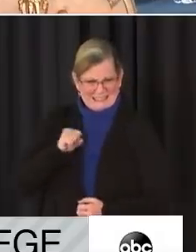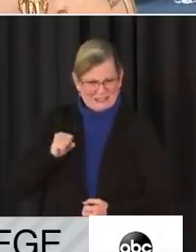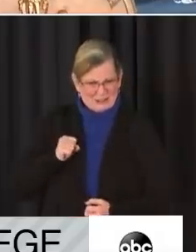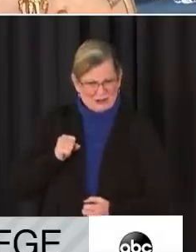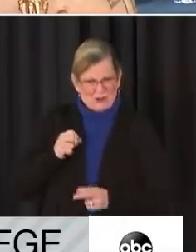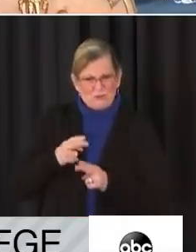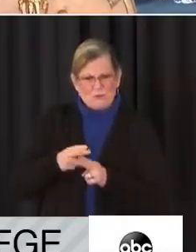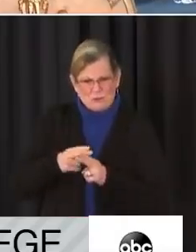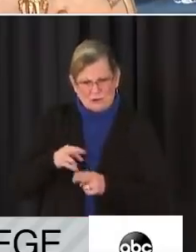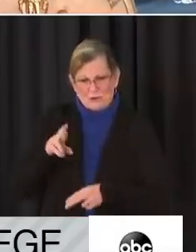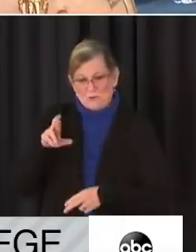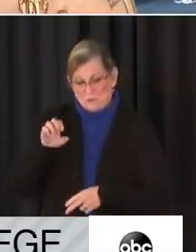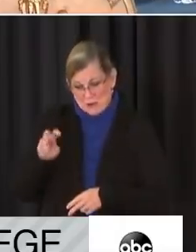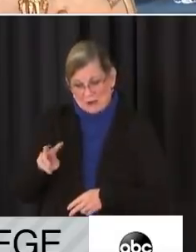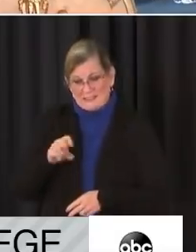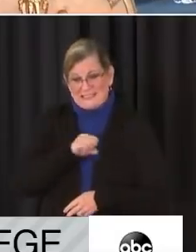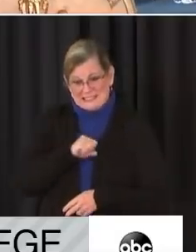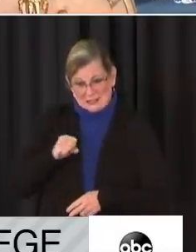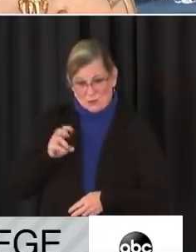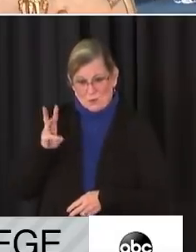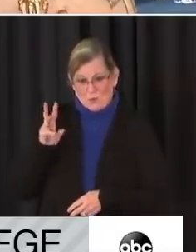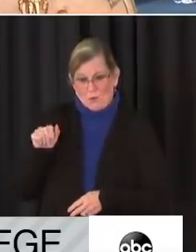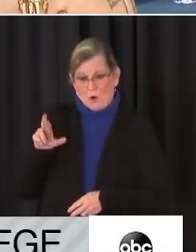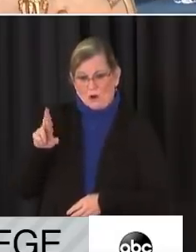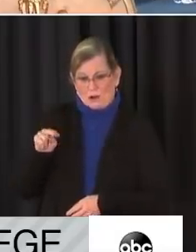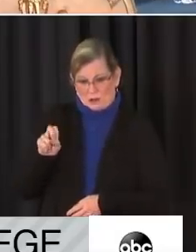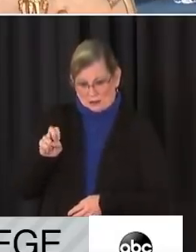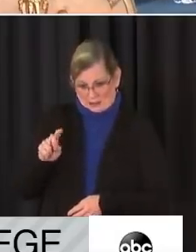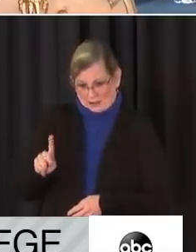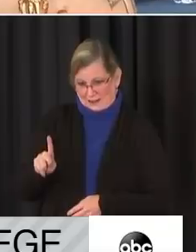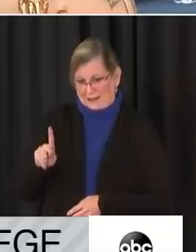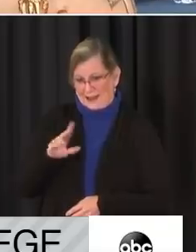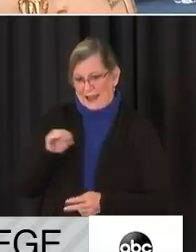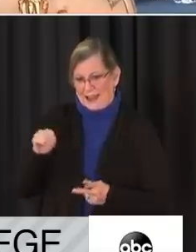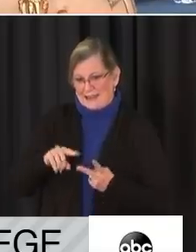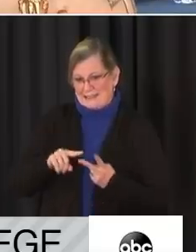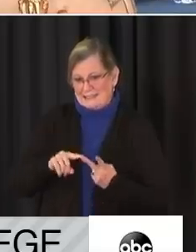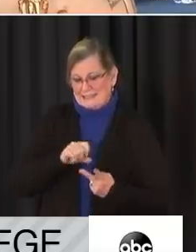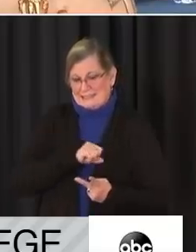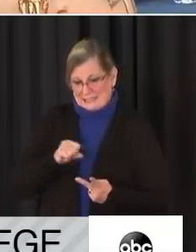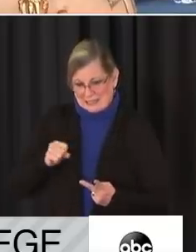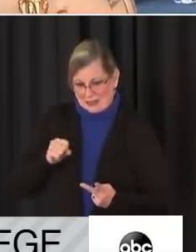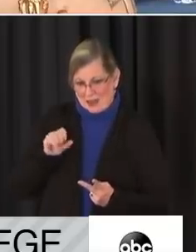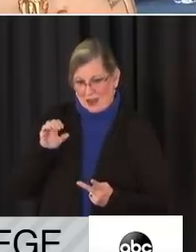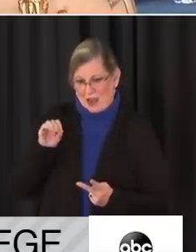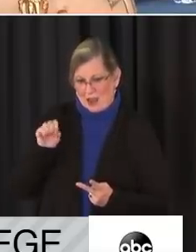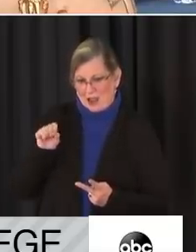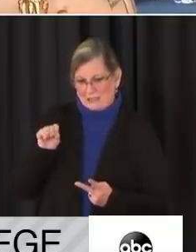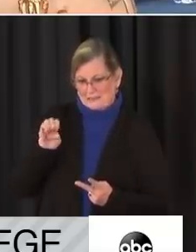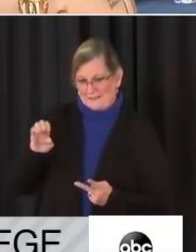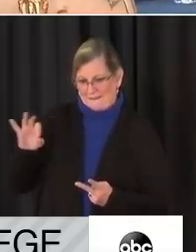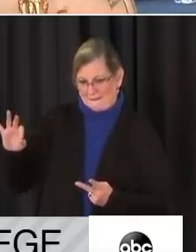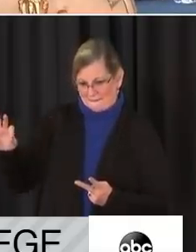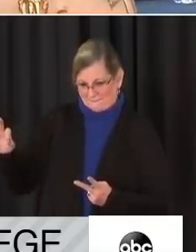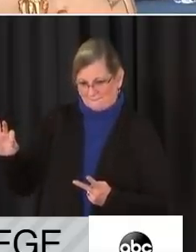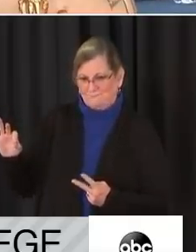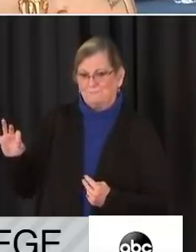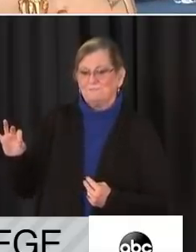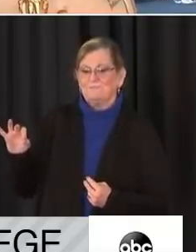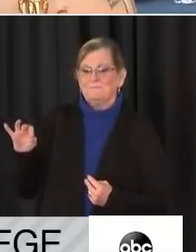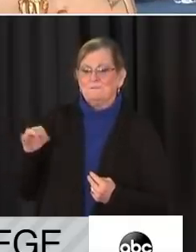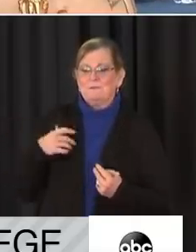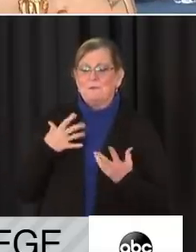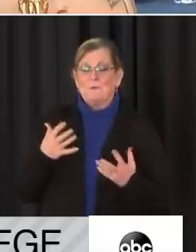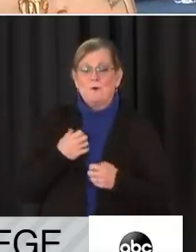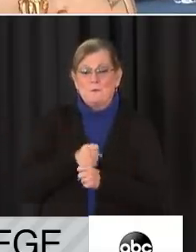I'm going to call him, Reverend Senator Warnock, and Senator-elect Ossoff. I also want to make a